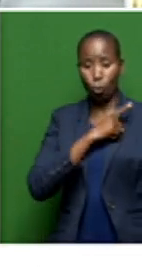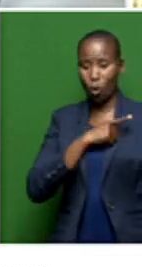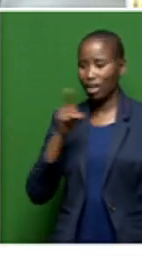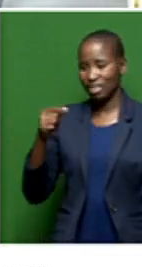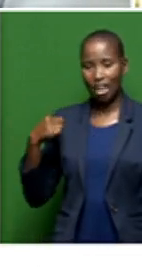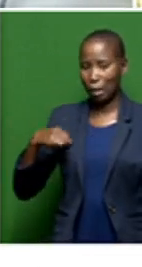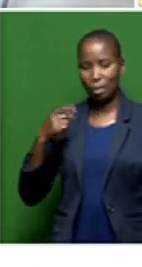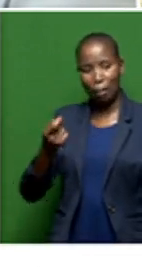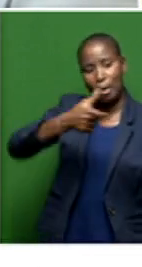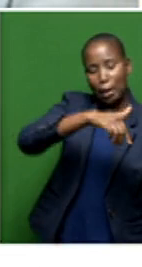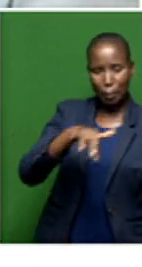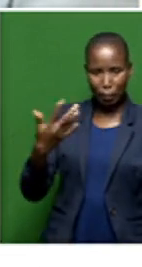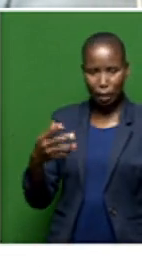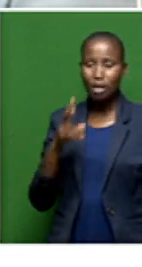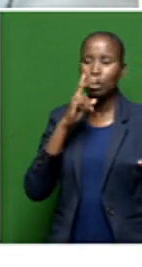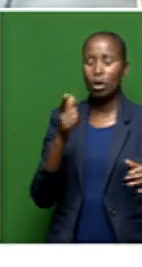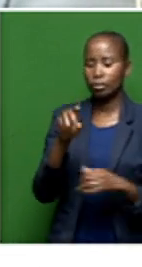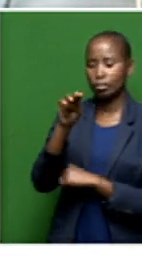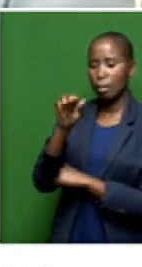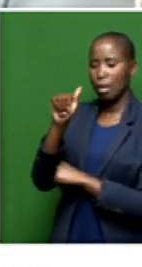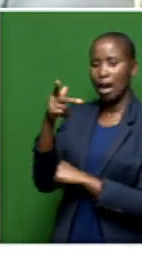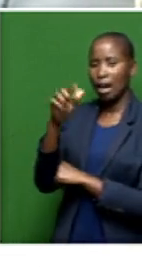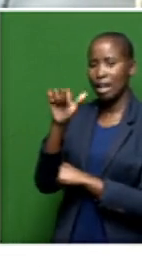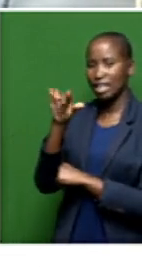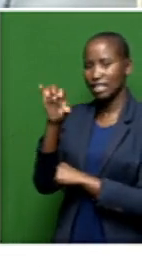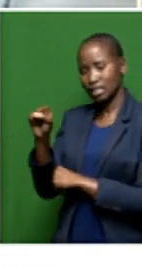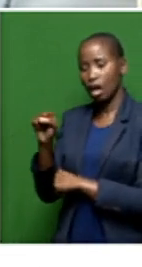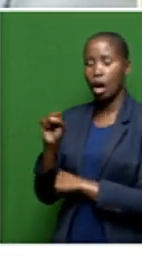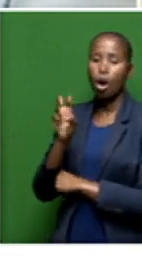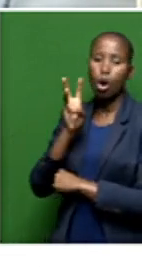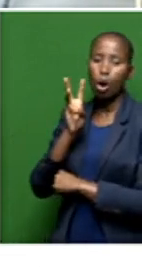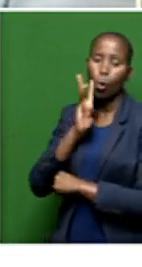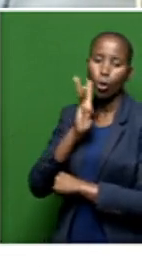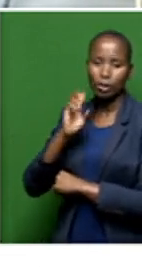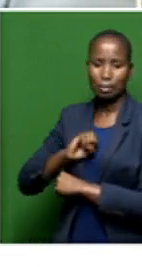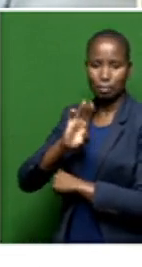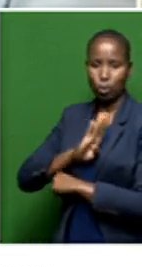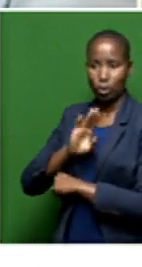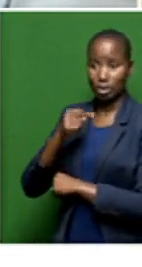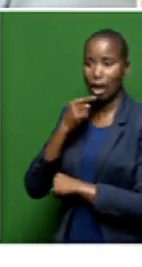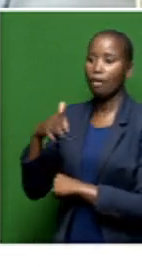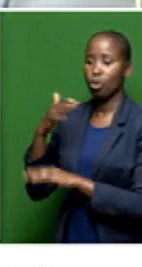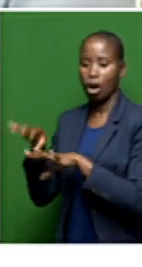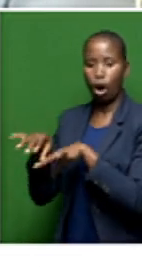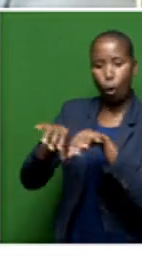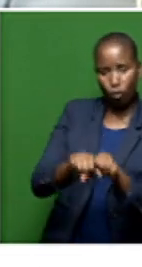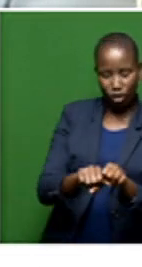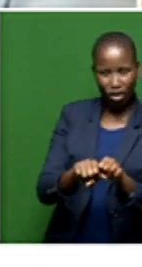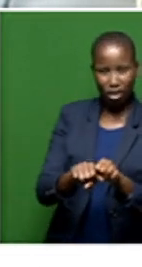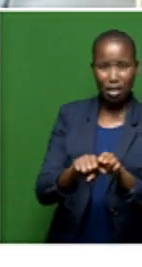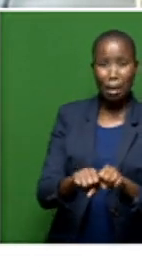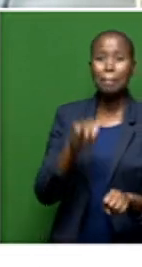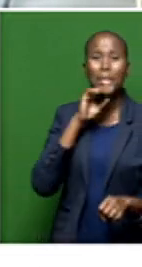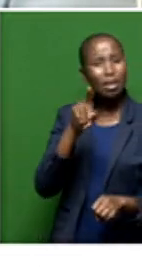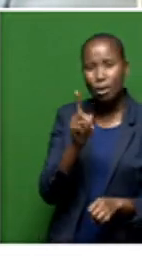Now, we do hear that Mahali's water board is expected or might be announced as the one to take over Sidibe Ngoota. What does